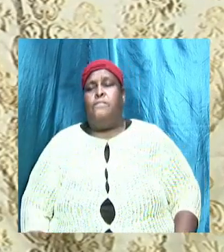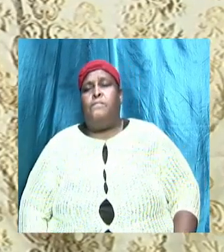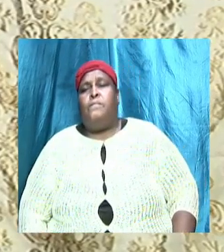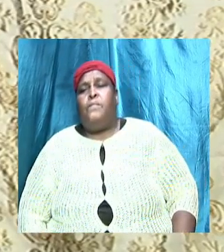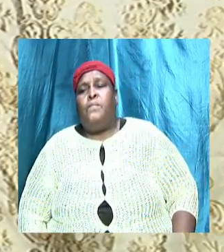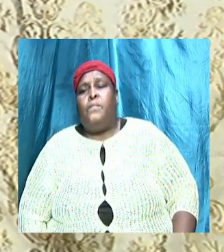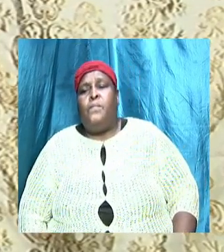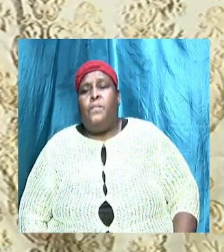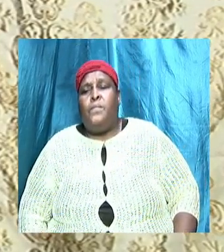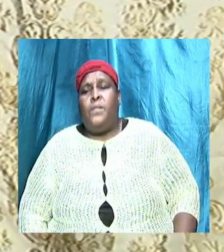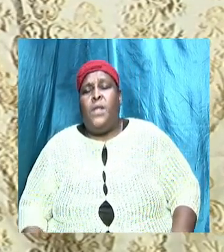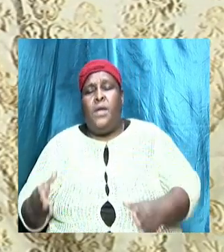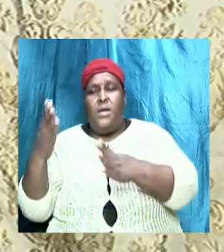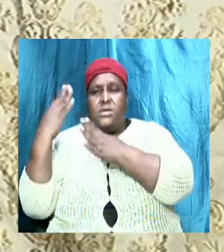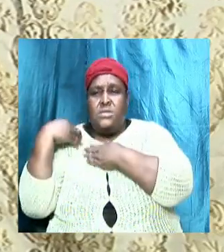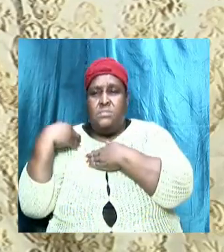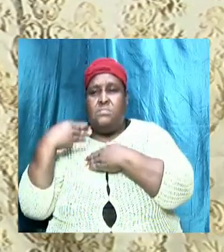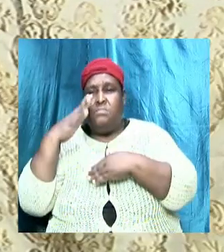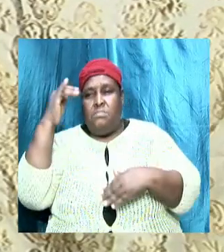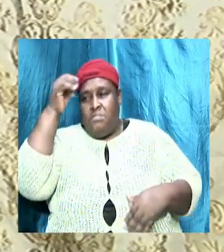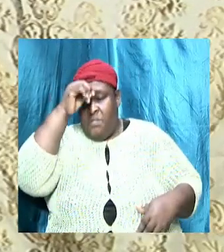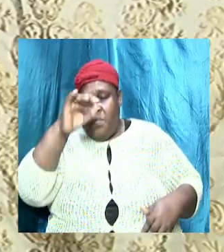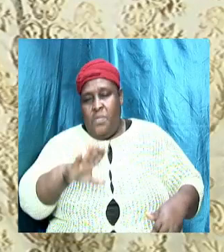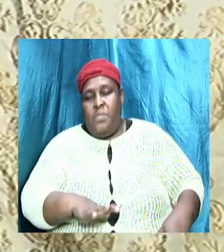and accepted by man